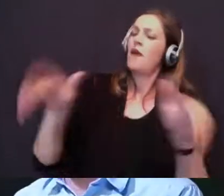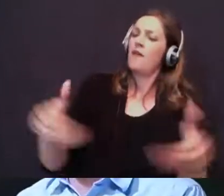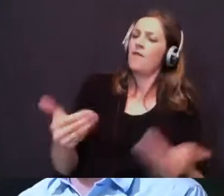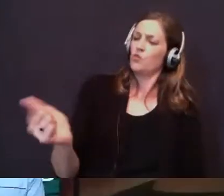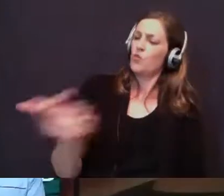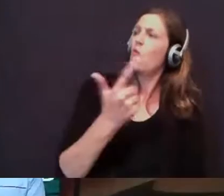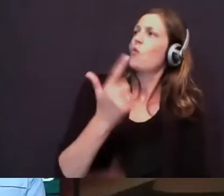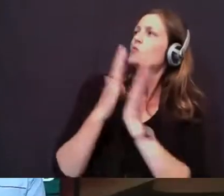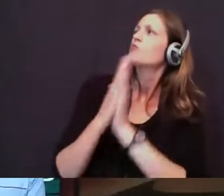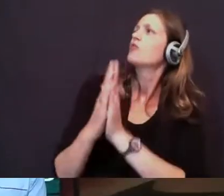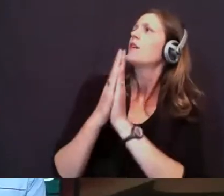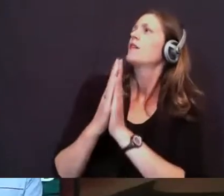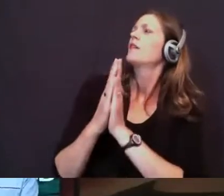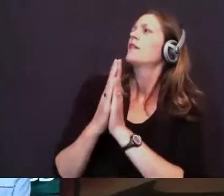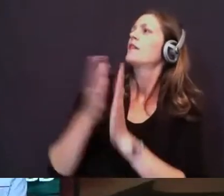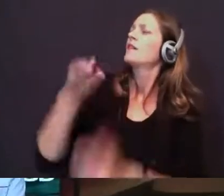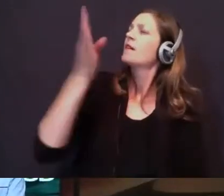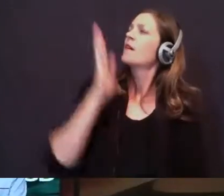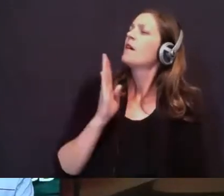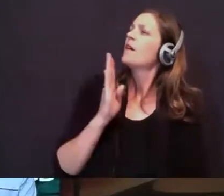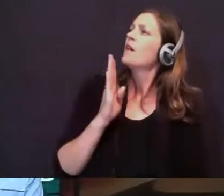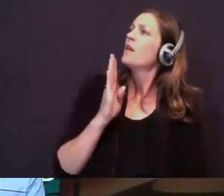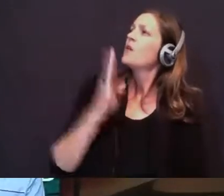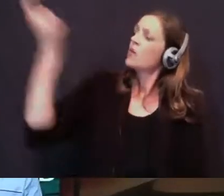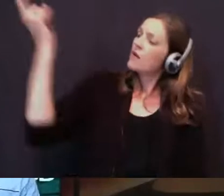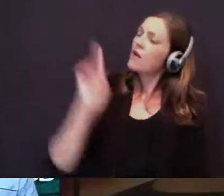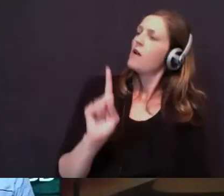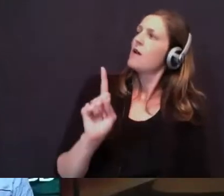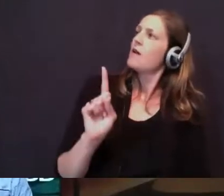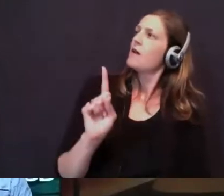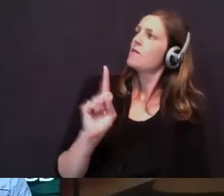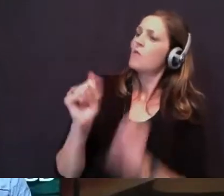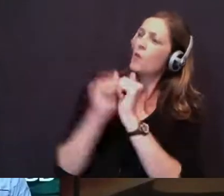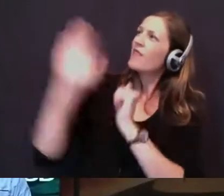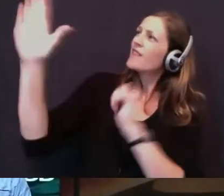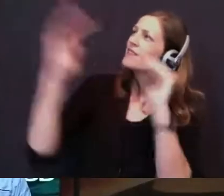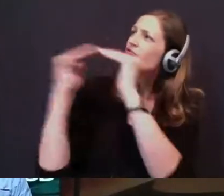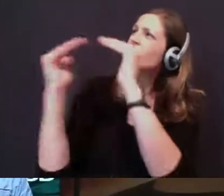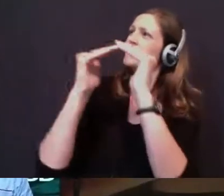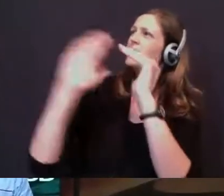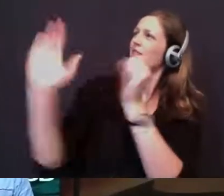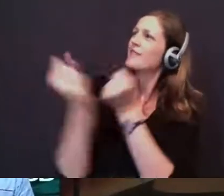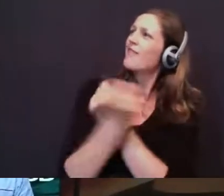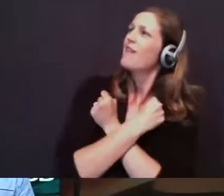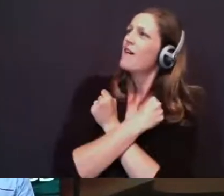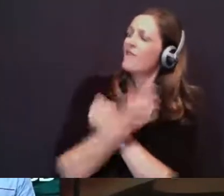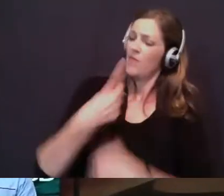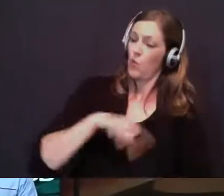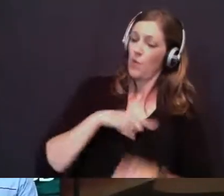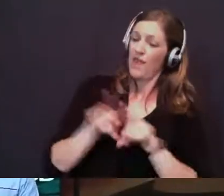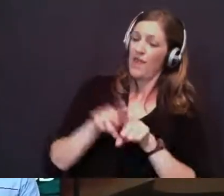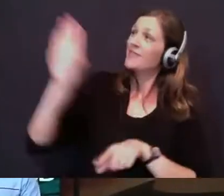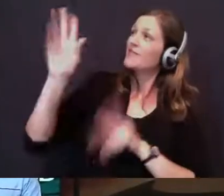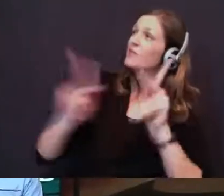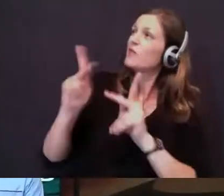pray that God would come with his justice and his love and that we as his people would